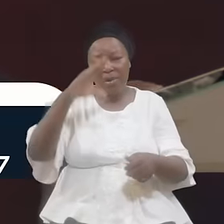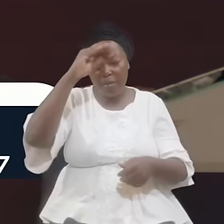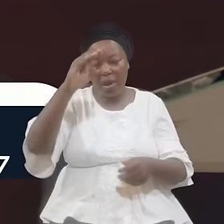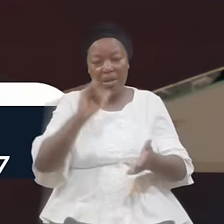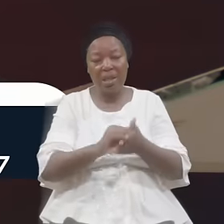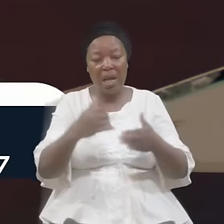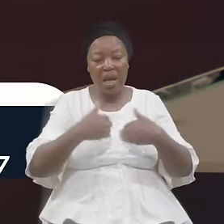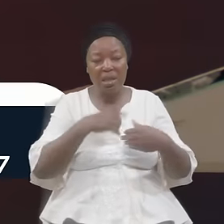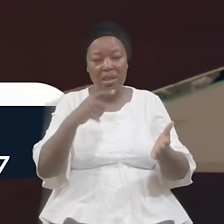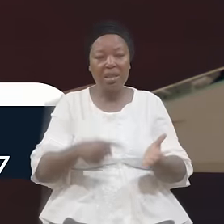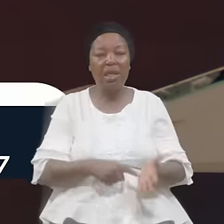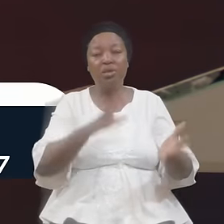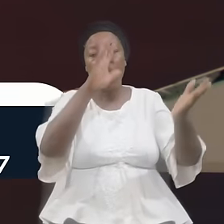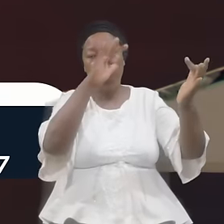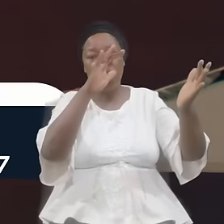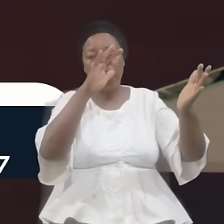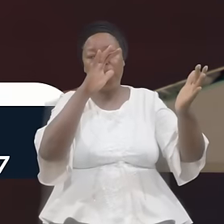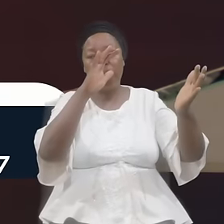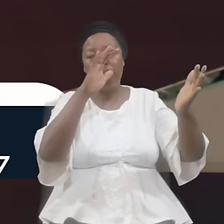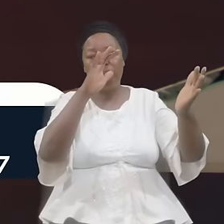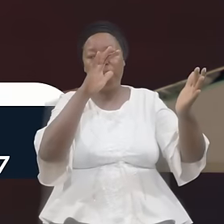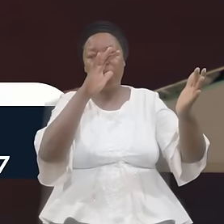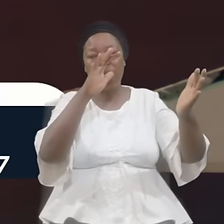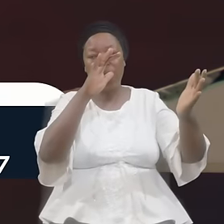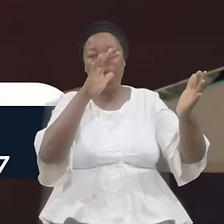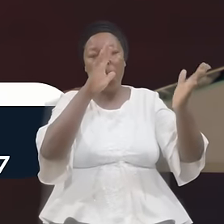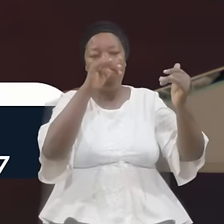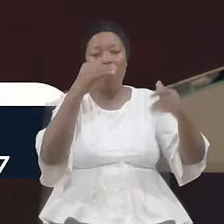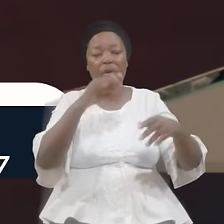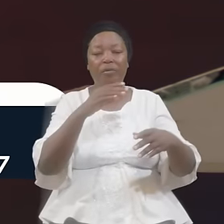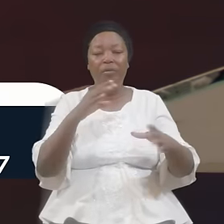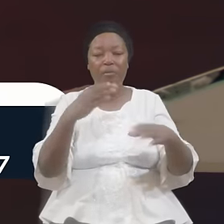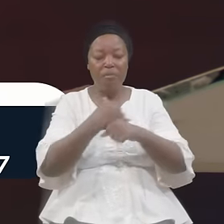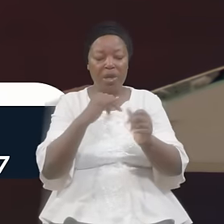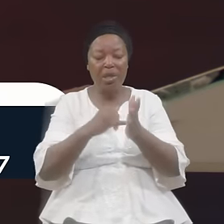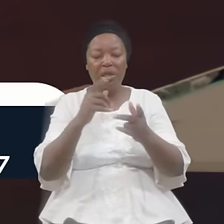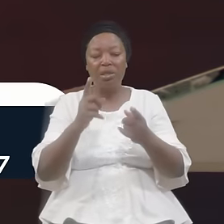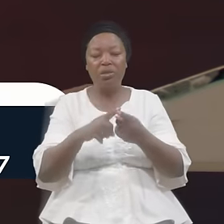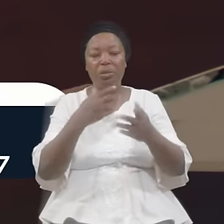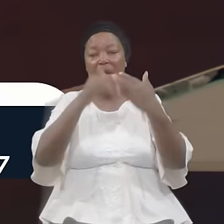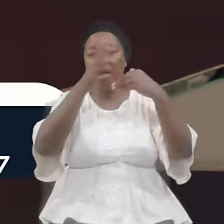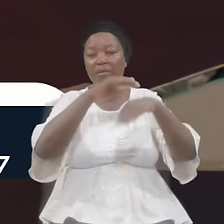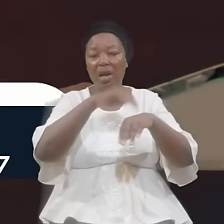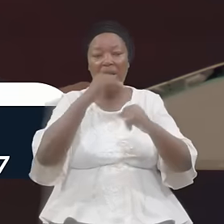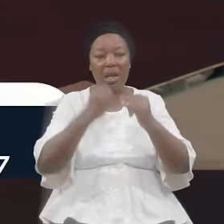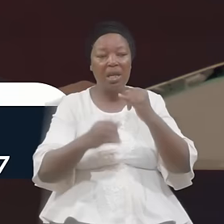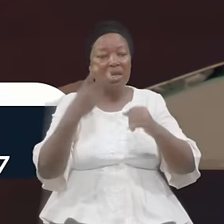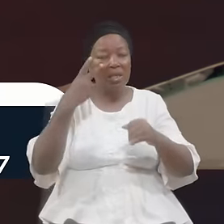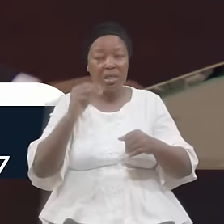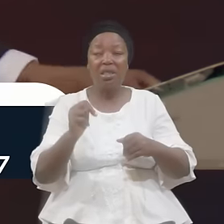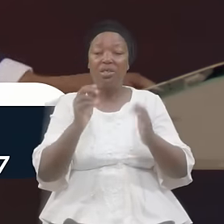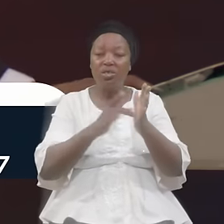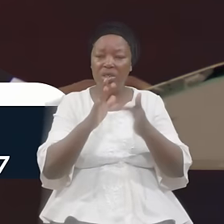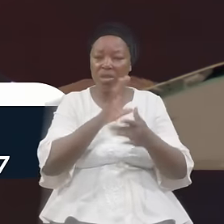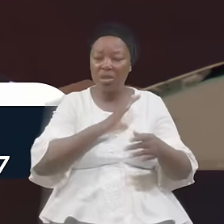has this hope Hope of getting to heaven Seeing him